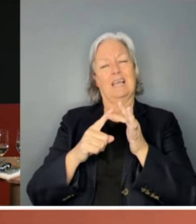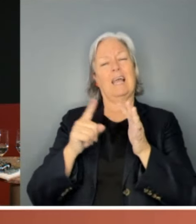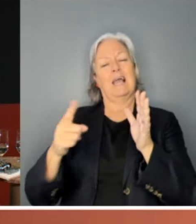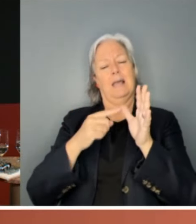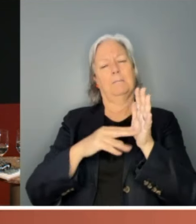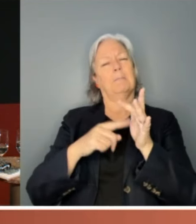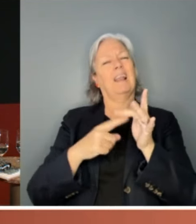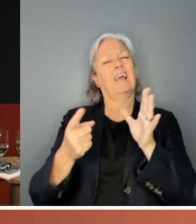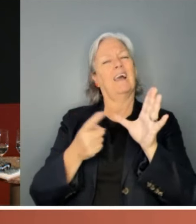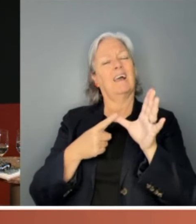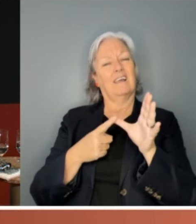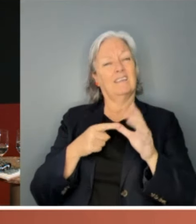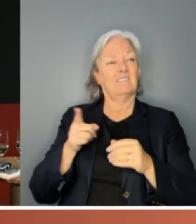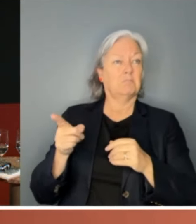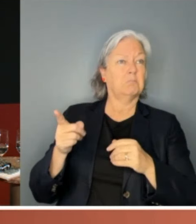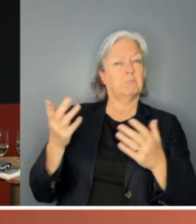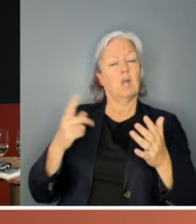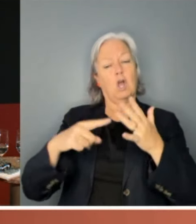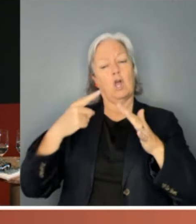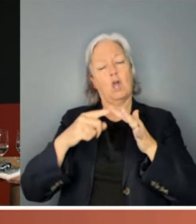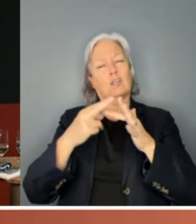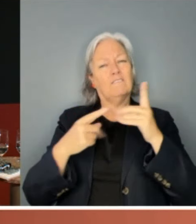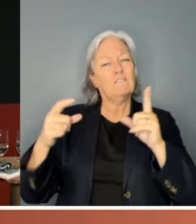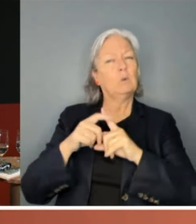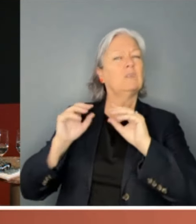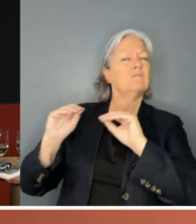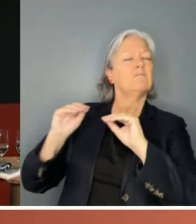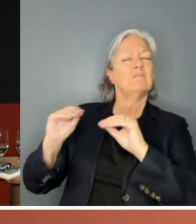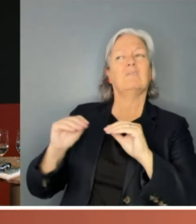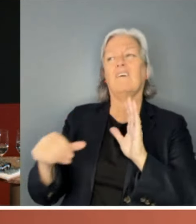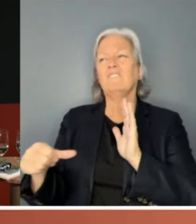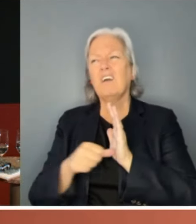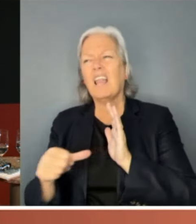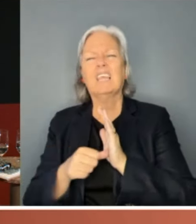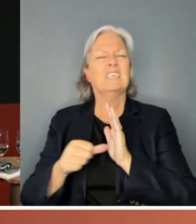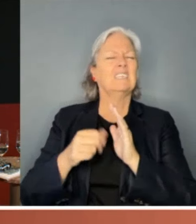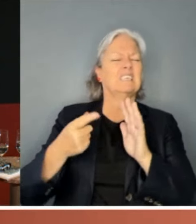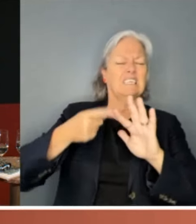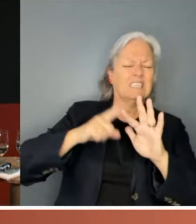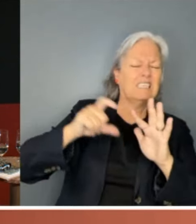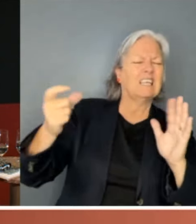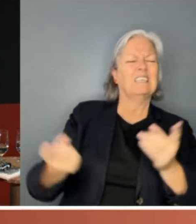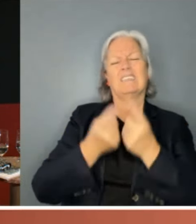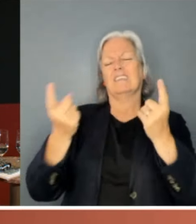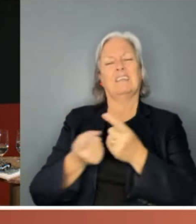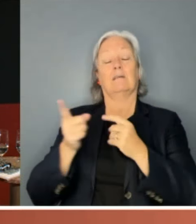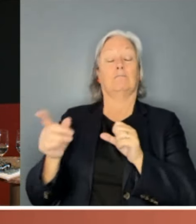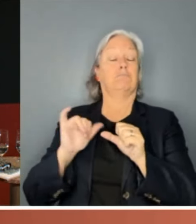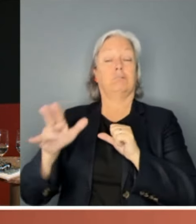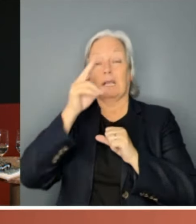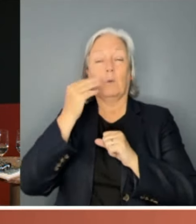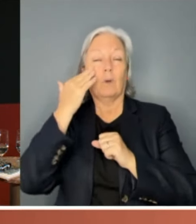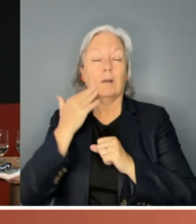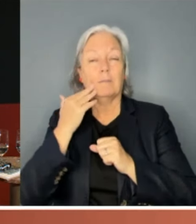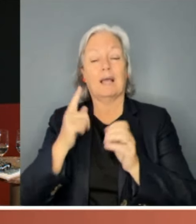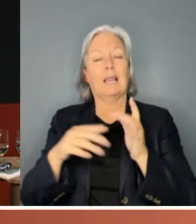She is, apart from being Oxford educated, finance, tech executive, a very impressive young woman. She's also Liberal blue blood.